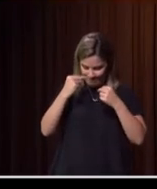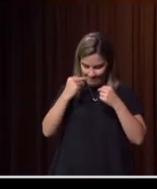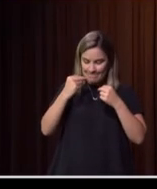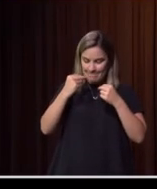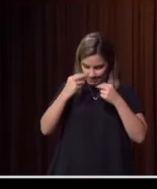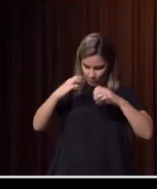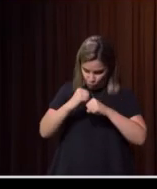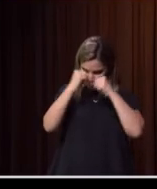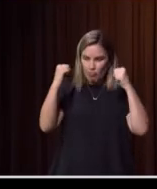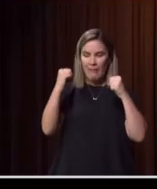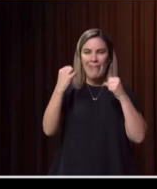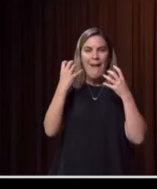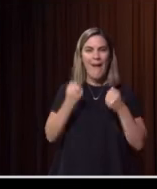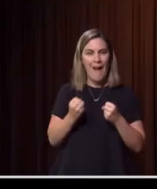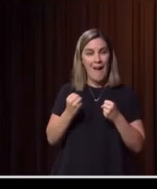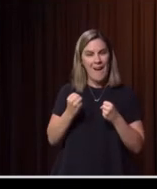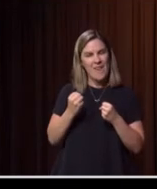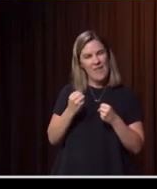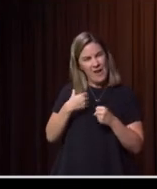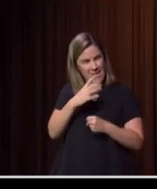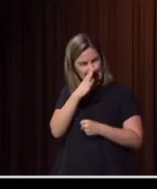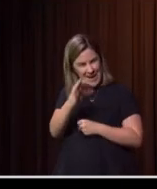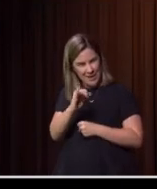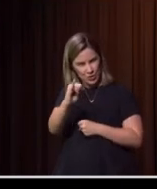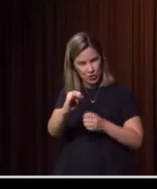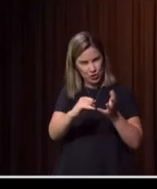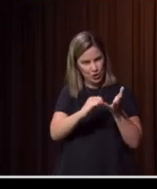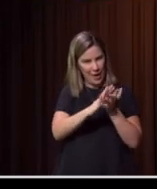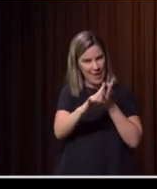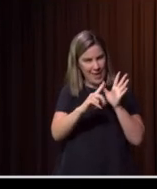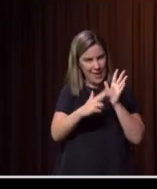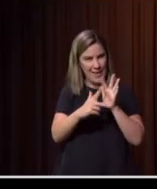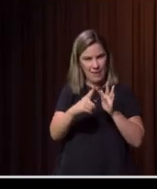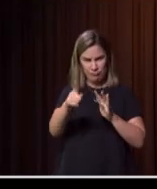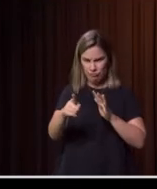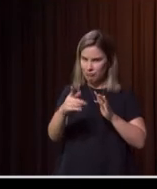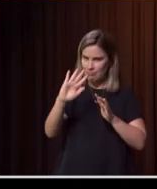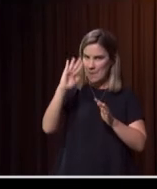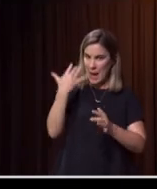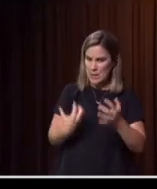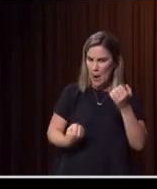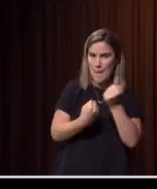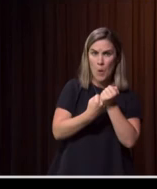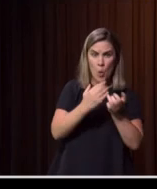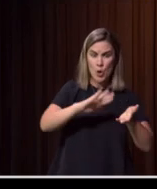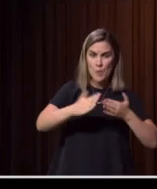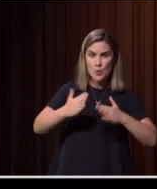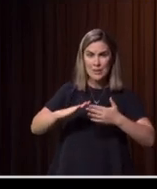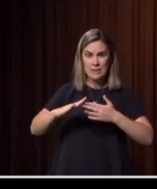you've been extraordinary in terms of being able to support a community and a nation to recover.